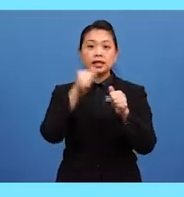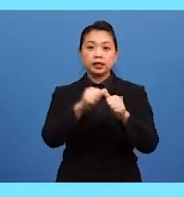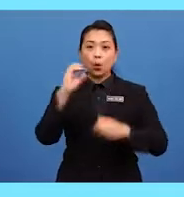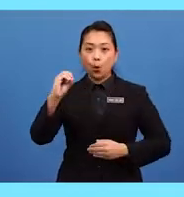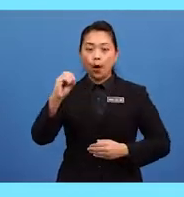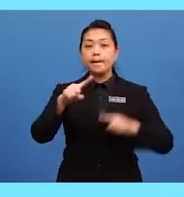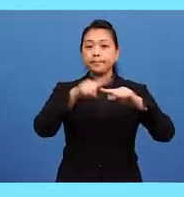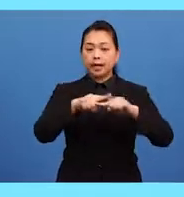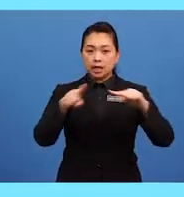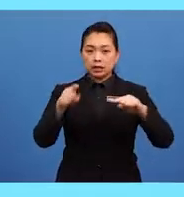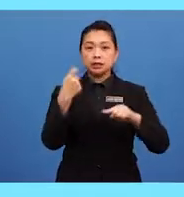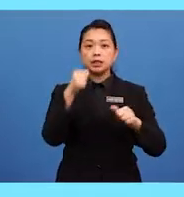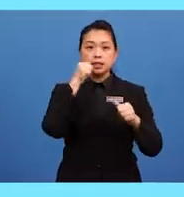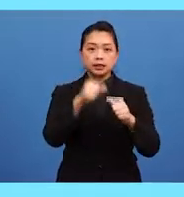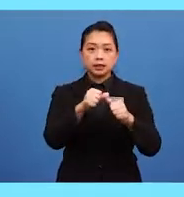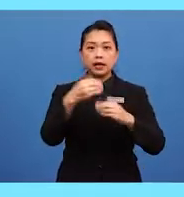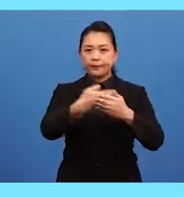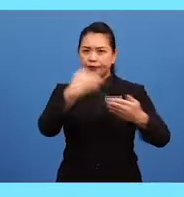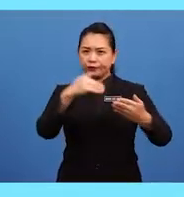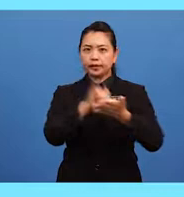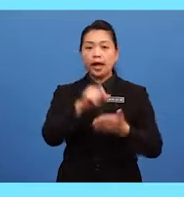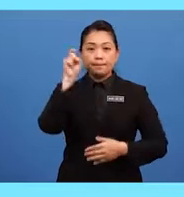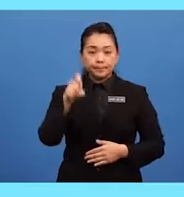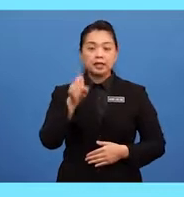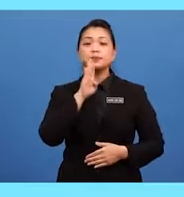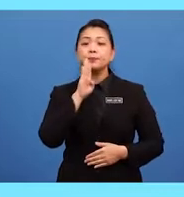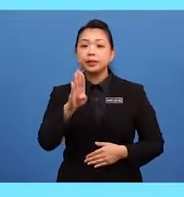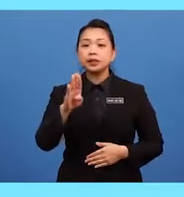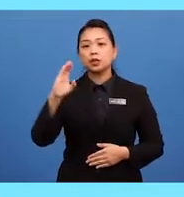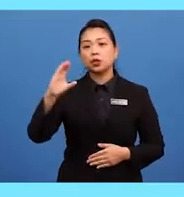But the letter before that must be a consonant.